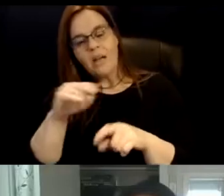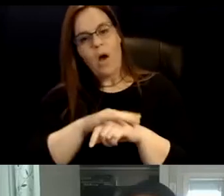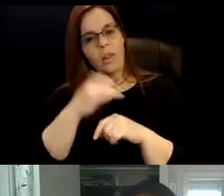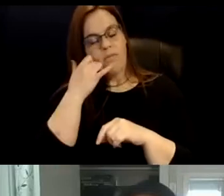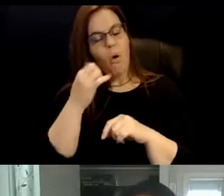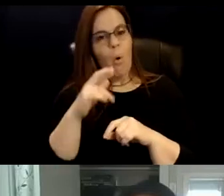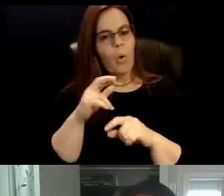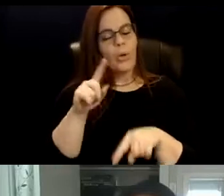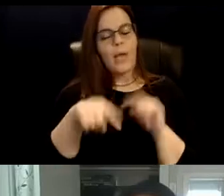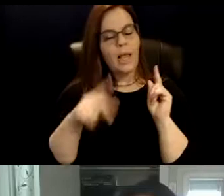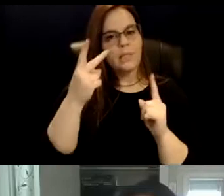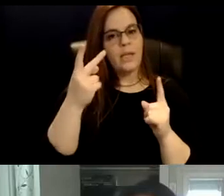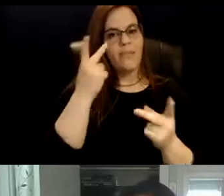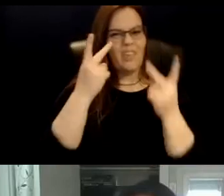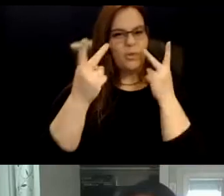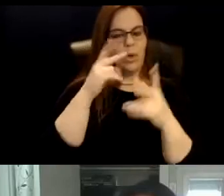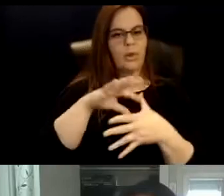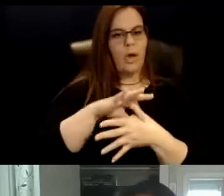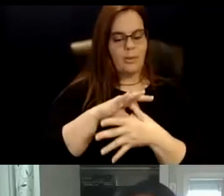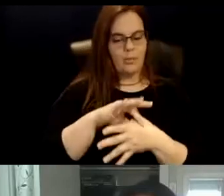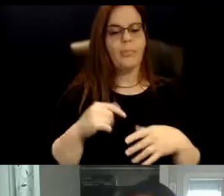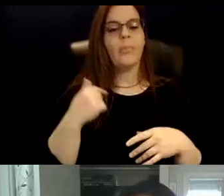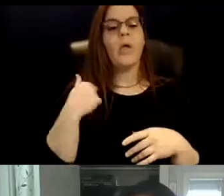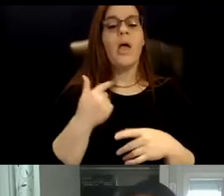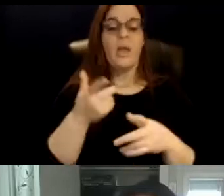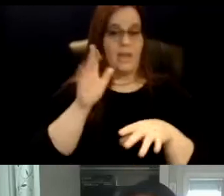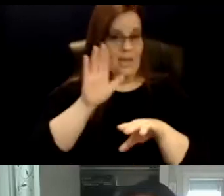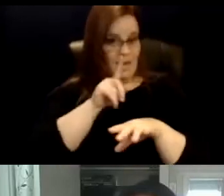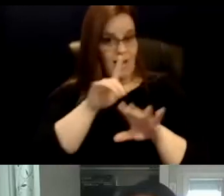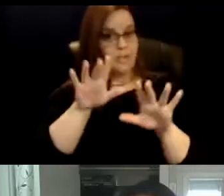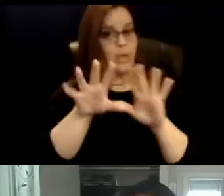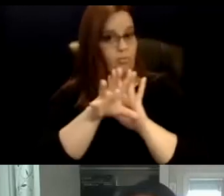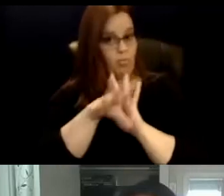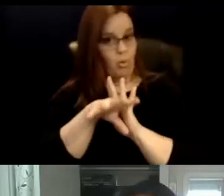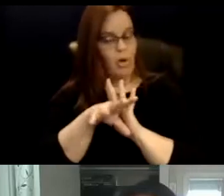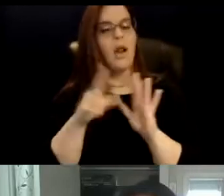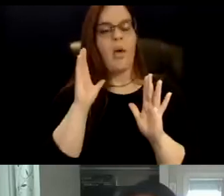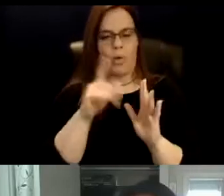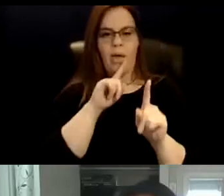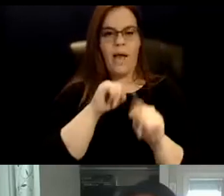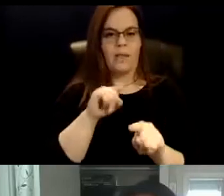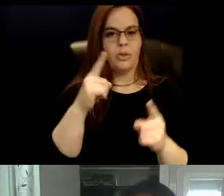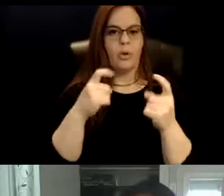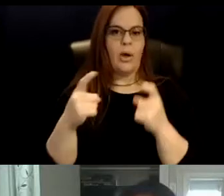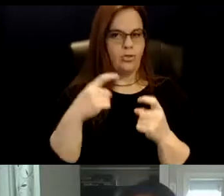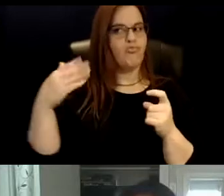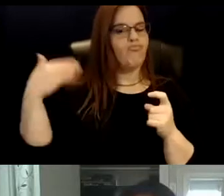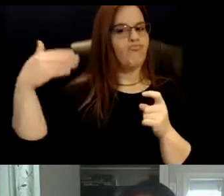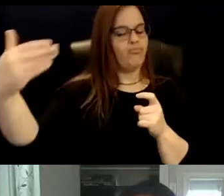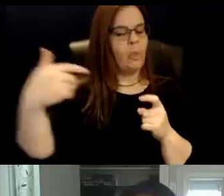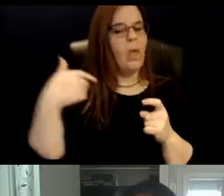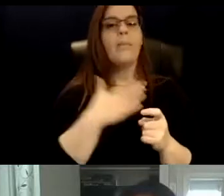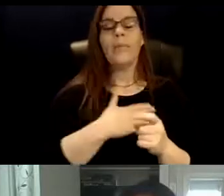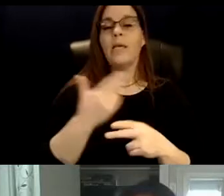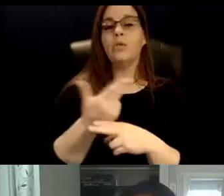recorded, and we will be answering questions periodically throughout the discussion. We ask you to please use the Q&A tab for any